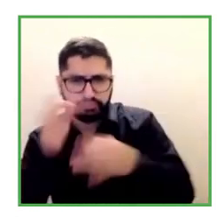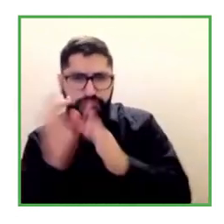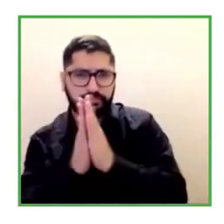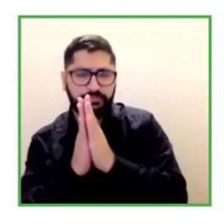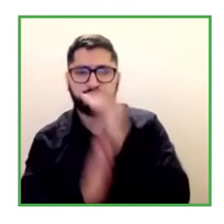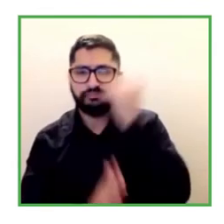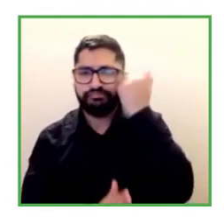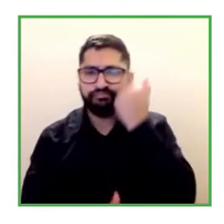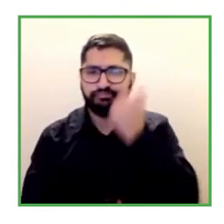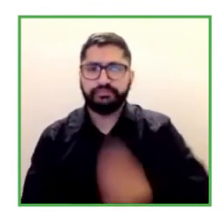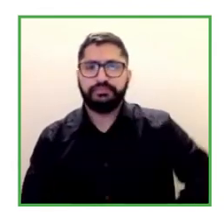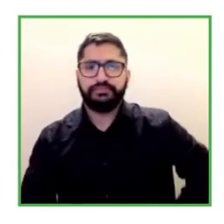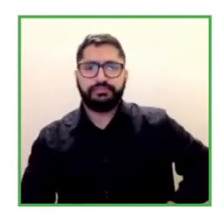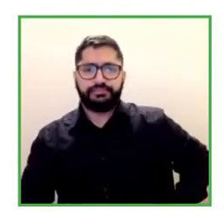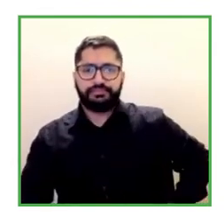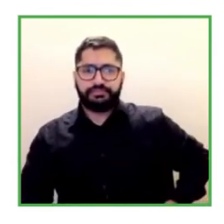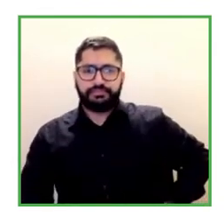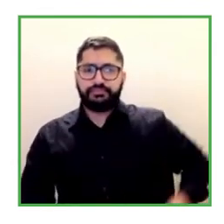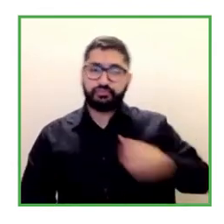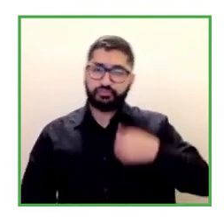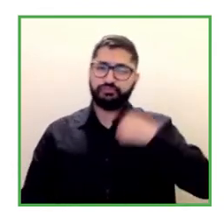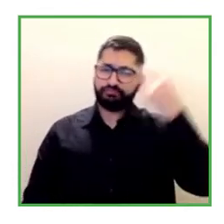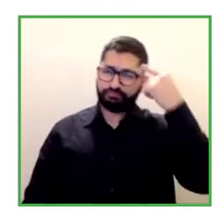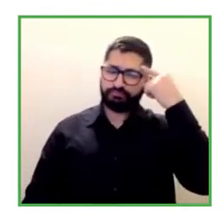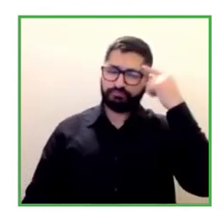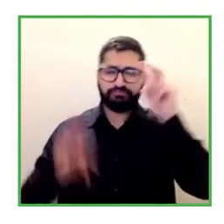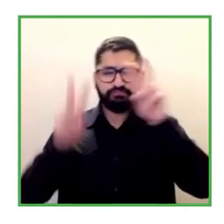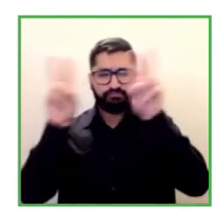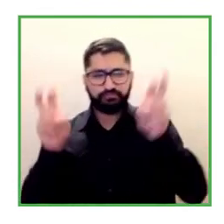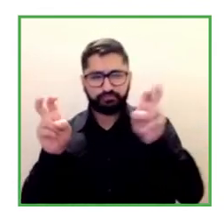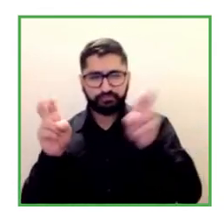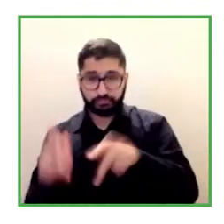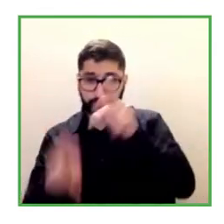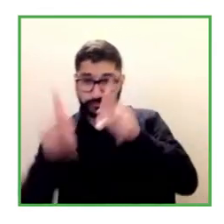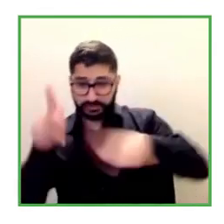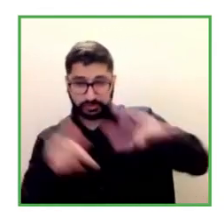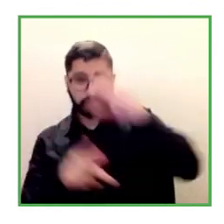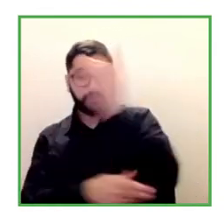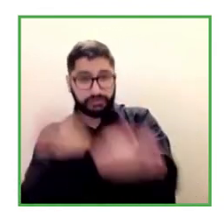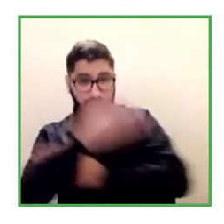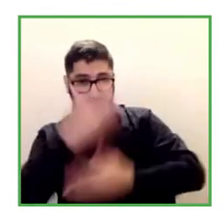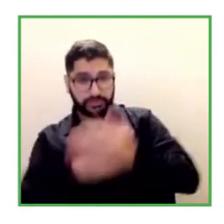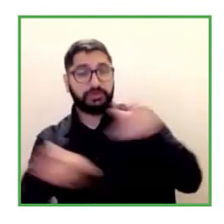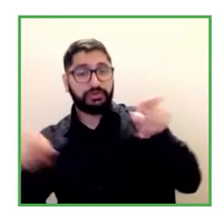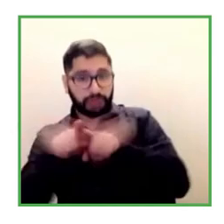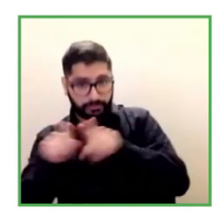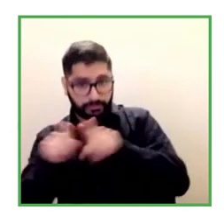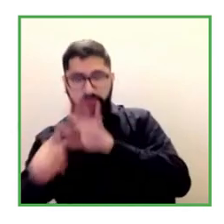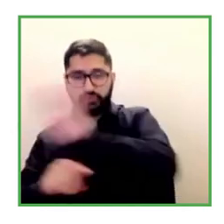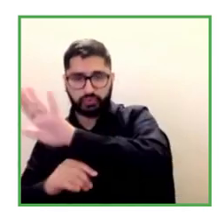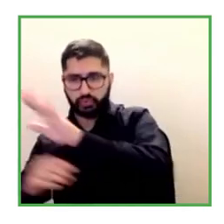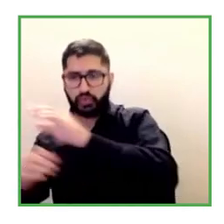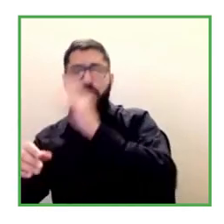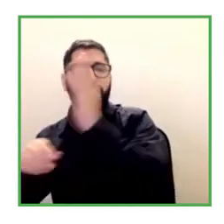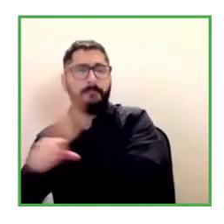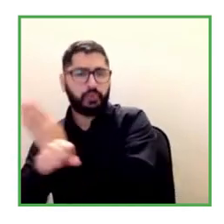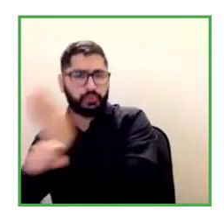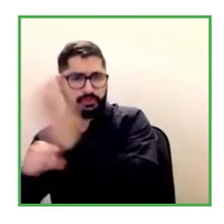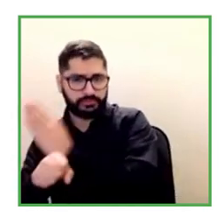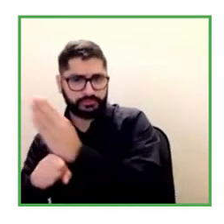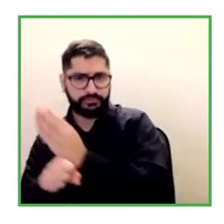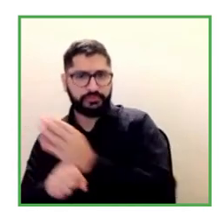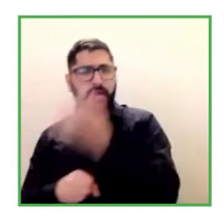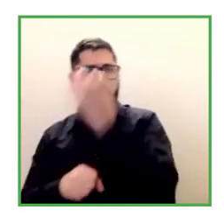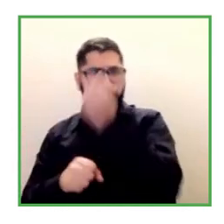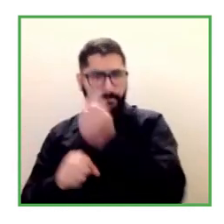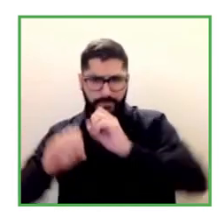Well, Carolina, I think that we have to work with disabled people and also with companies and have